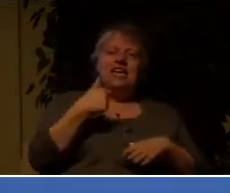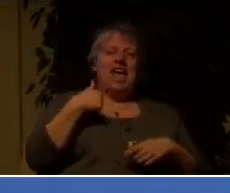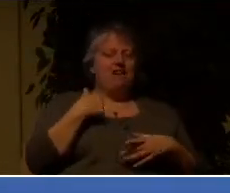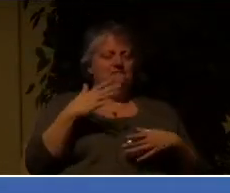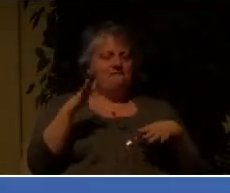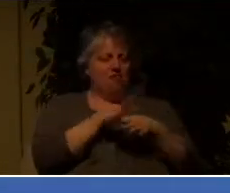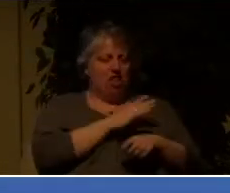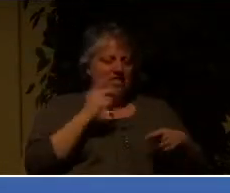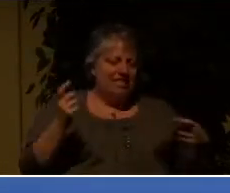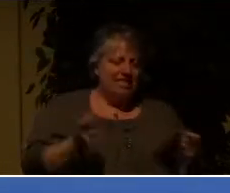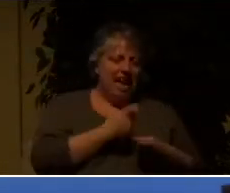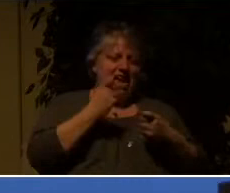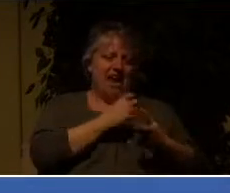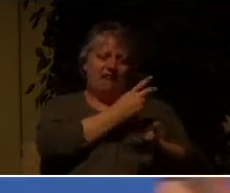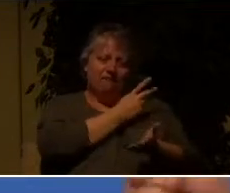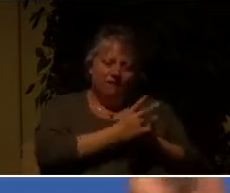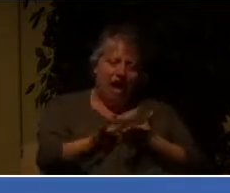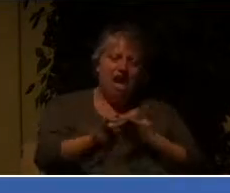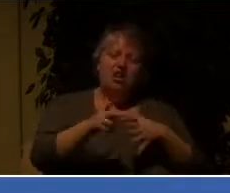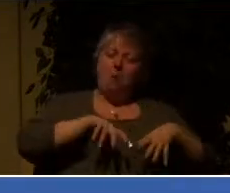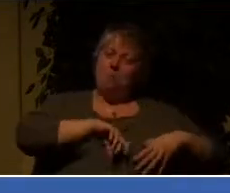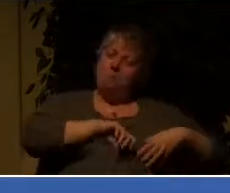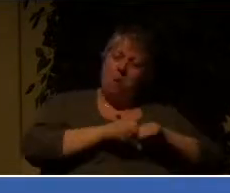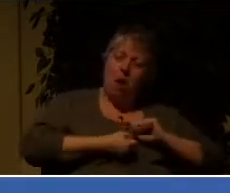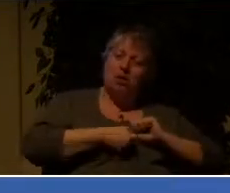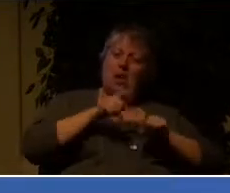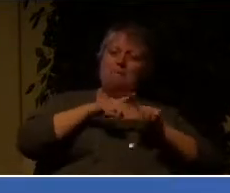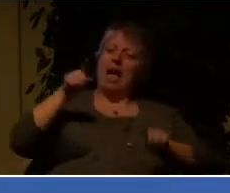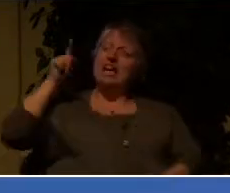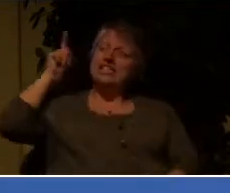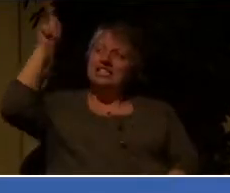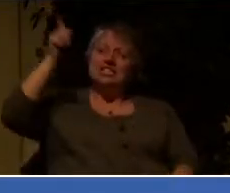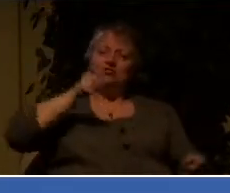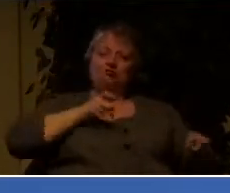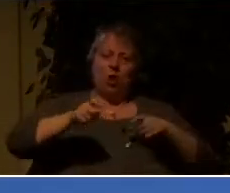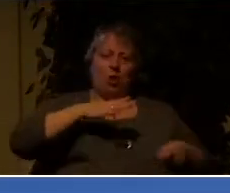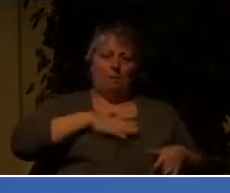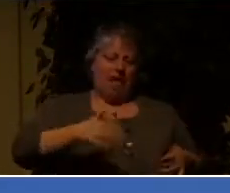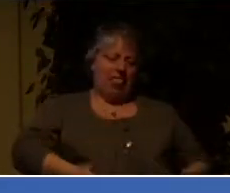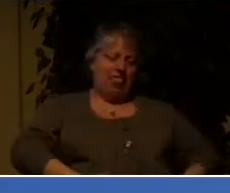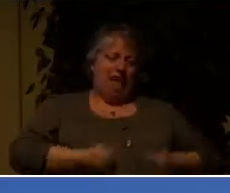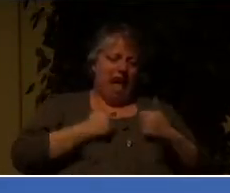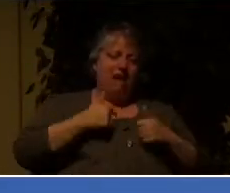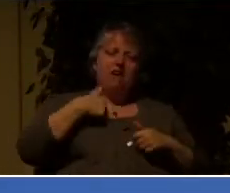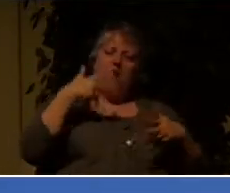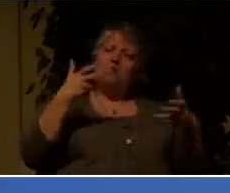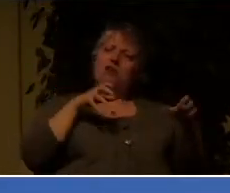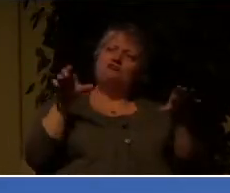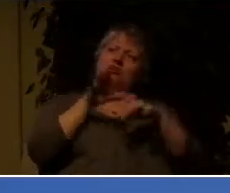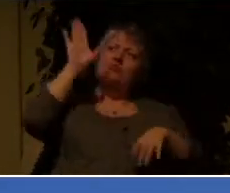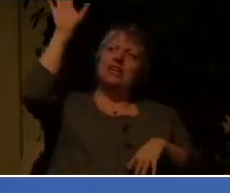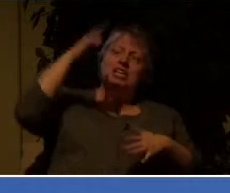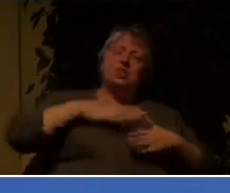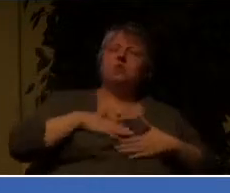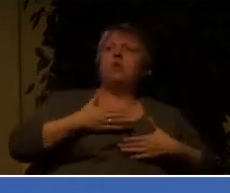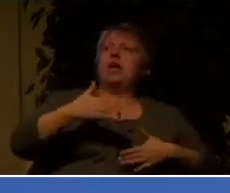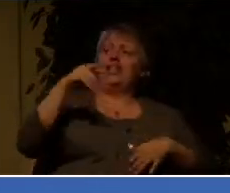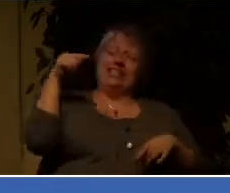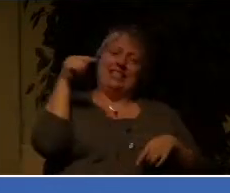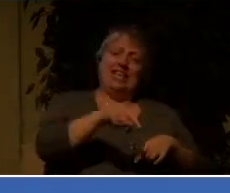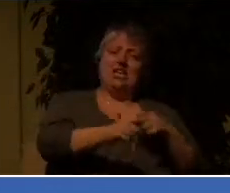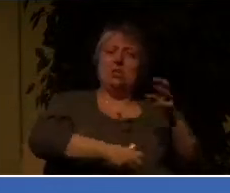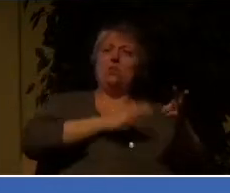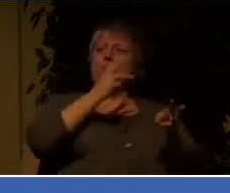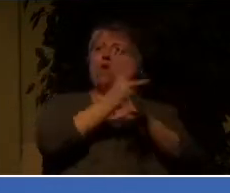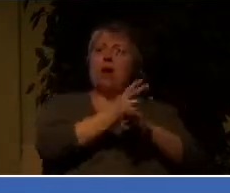He's got my life and he will accomplish what he needs to accomplish. And I want to do his will in this world and make a difference